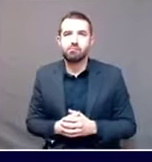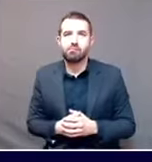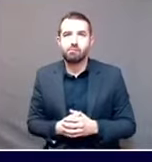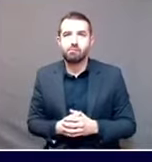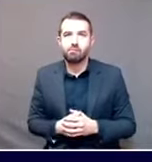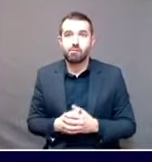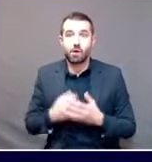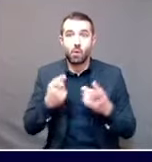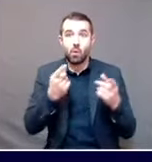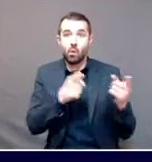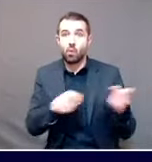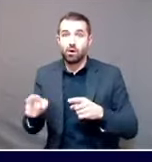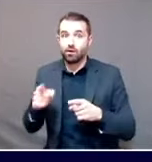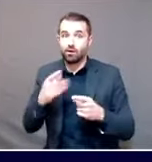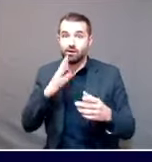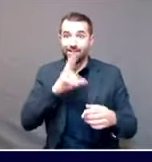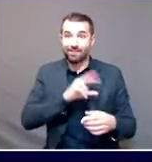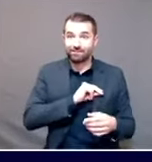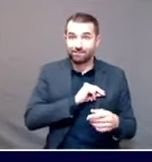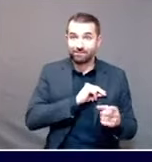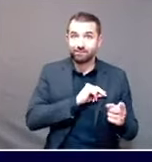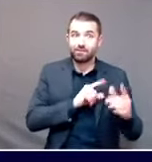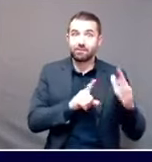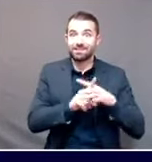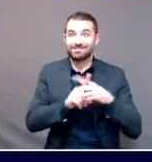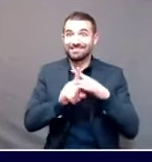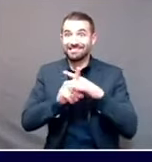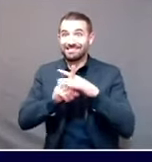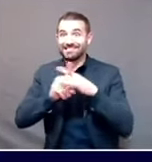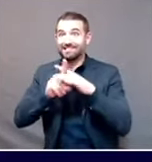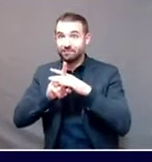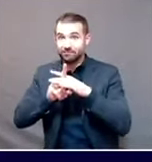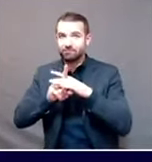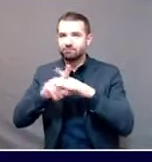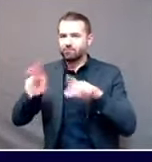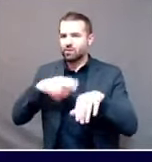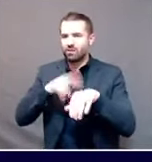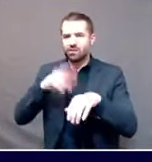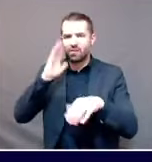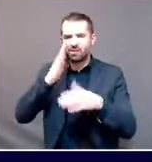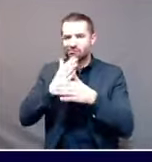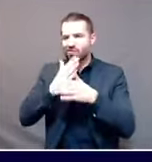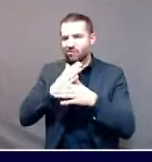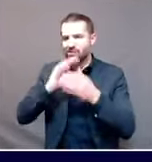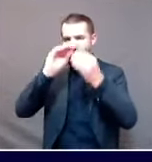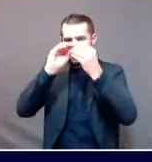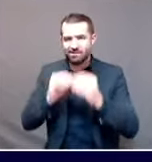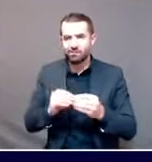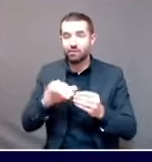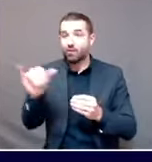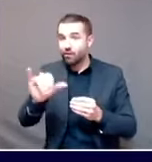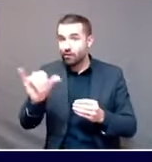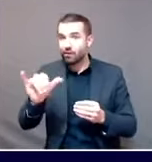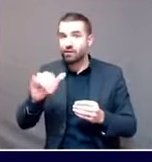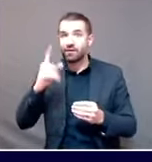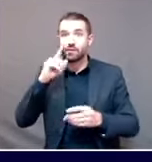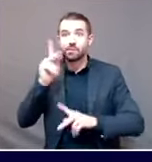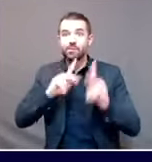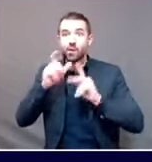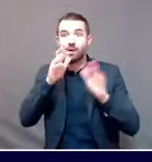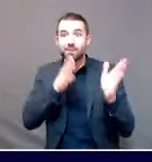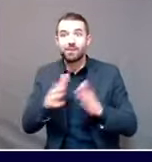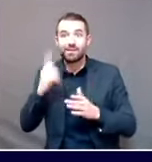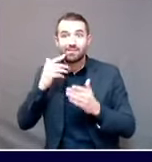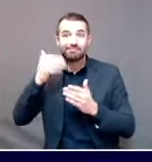and their families as they are contemplating their holiday plans. I'll tell you on a personal note, my family and I